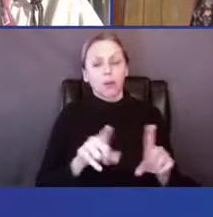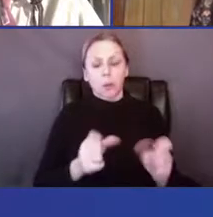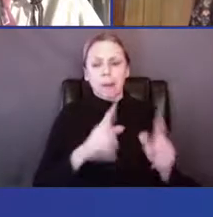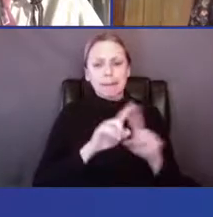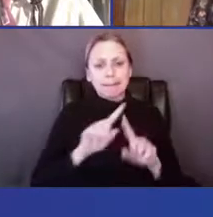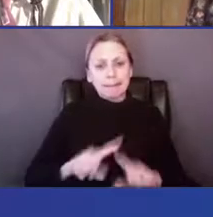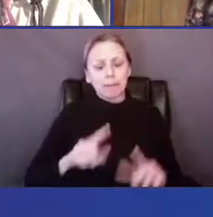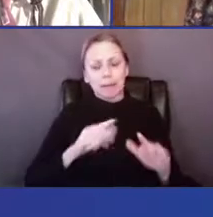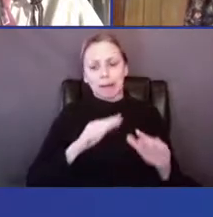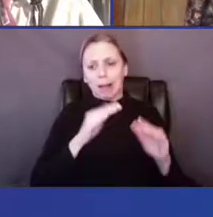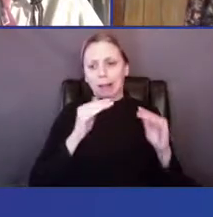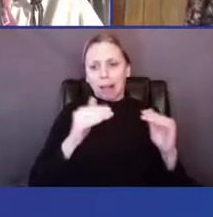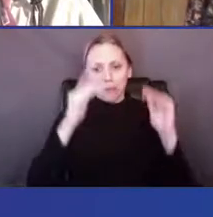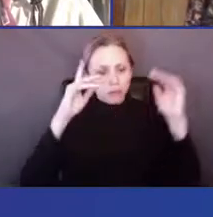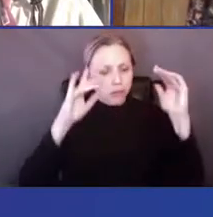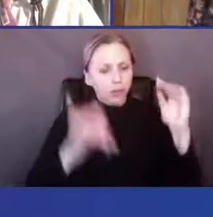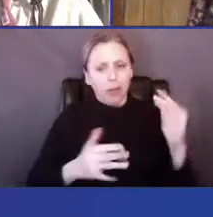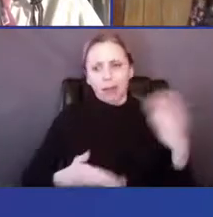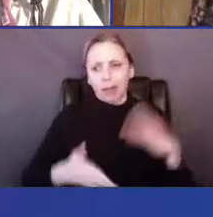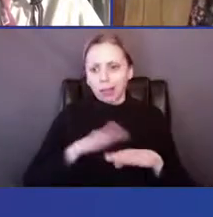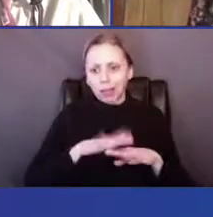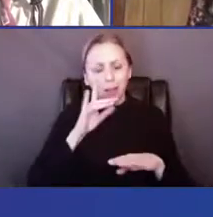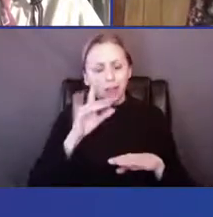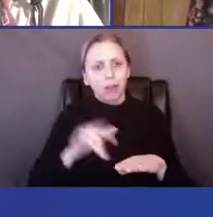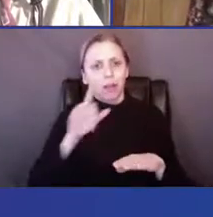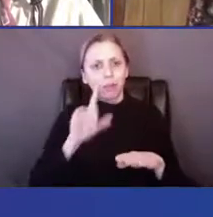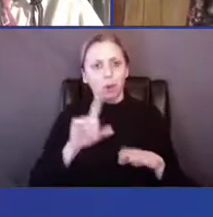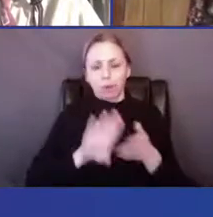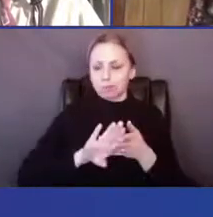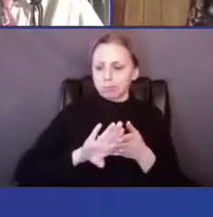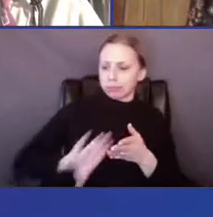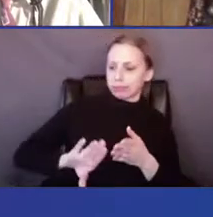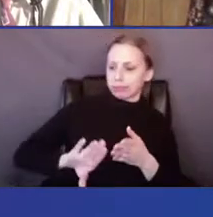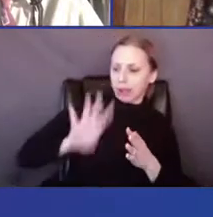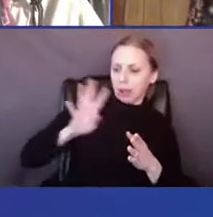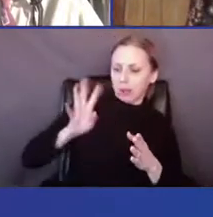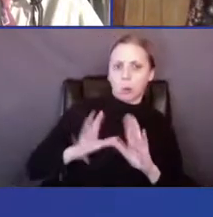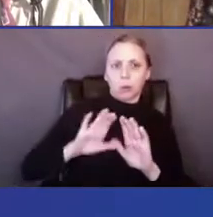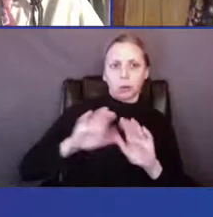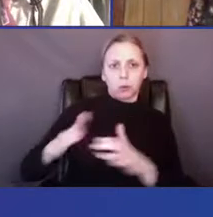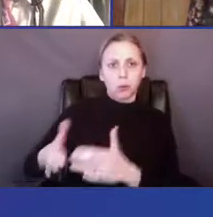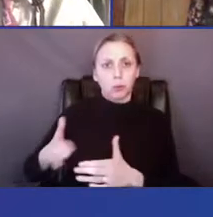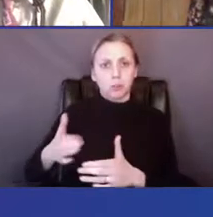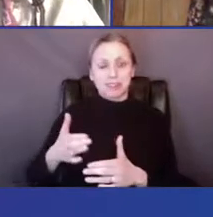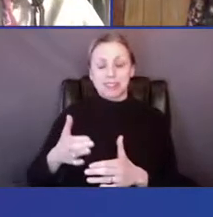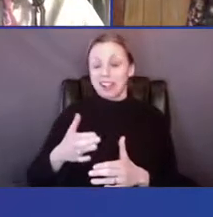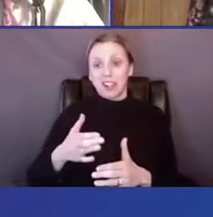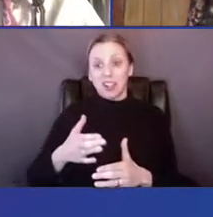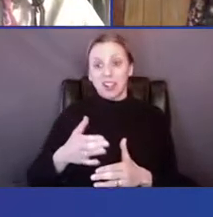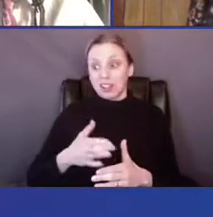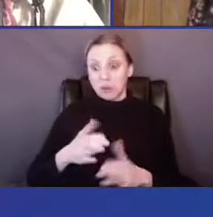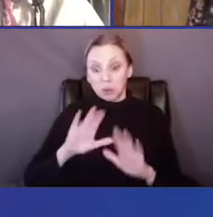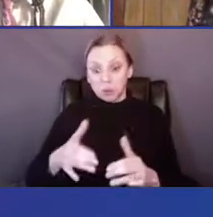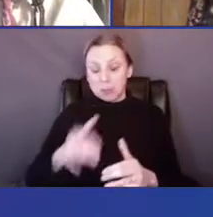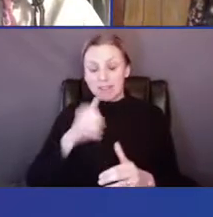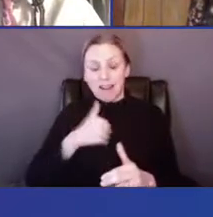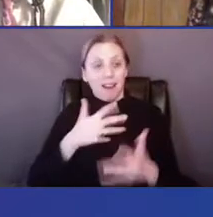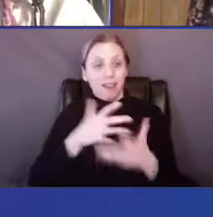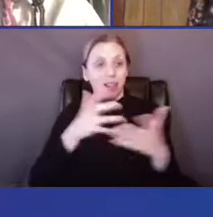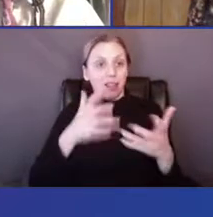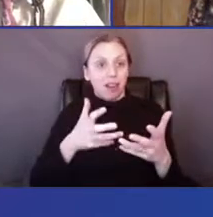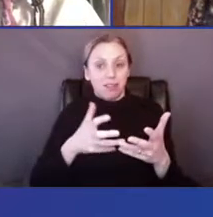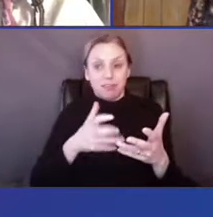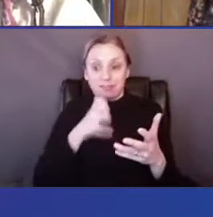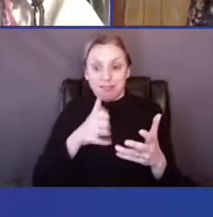uncompensated labor for marginalized groups or historically under resourced groups, um, I think is what you're